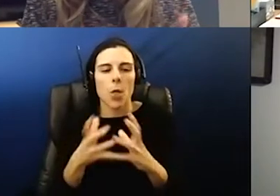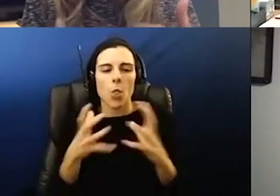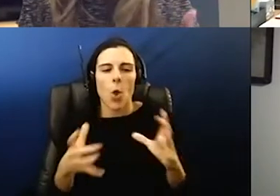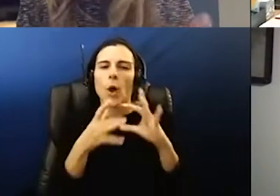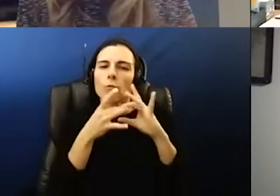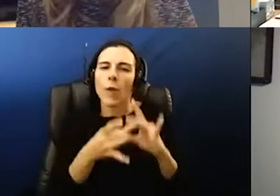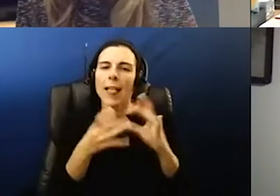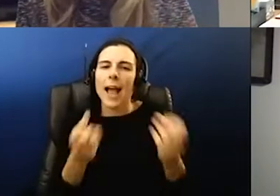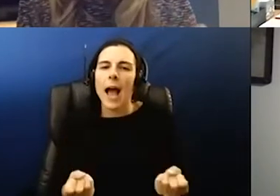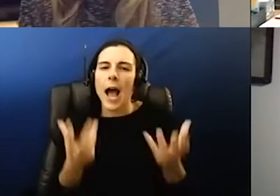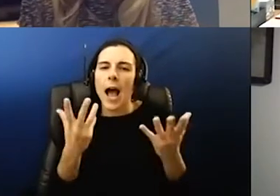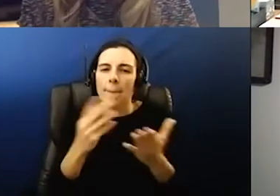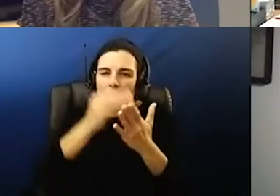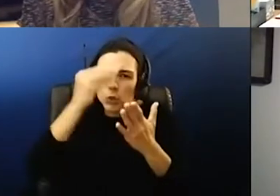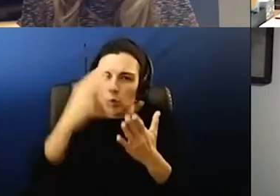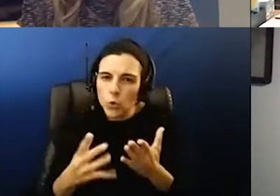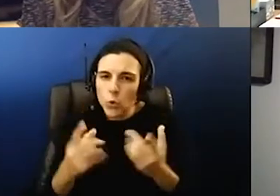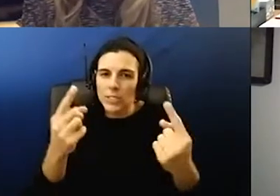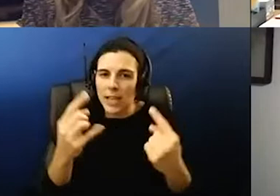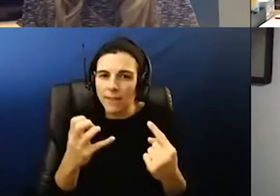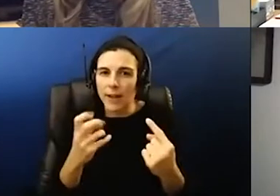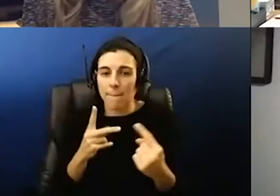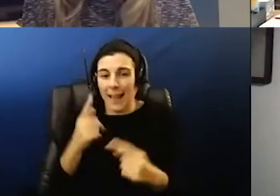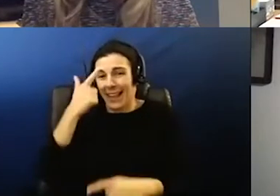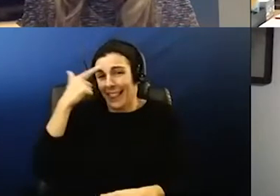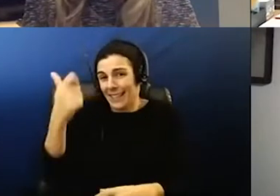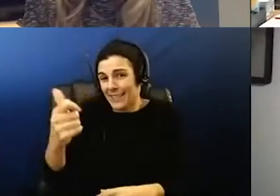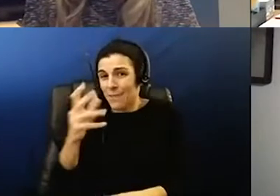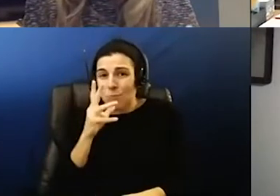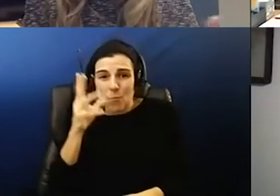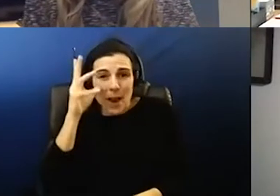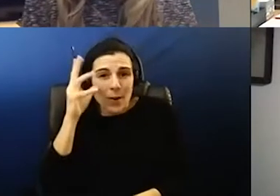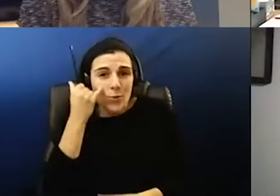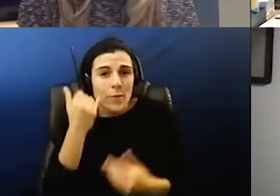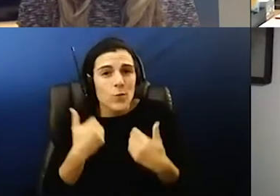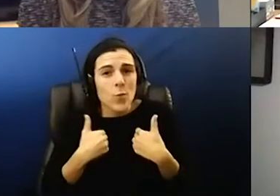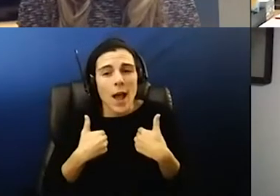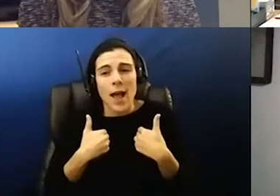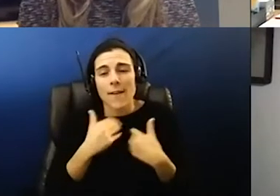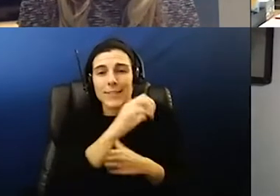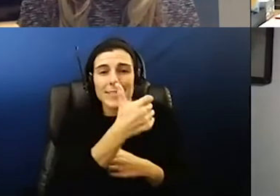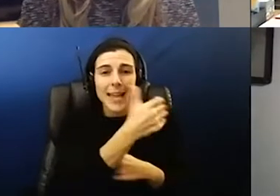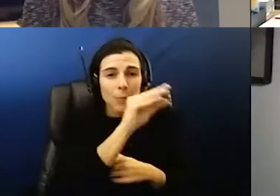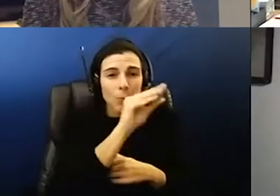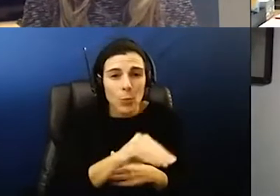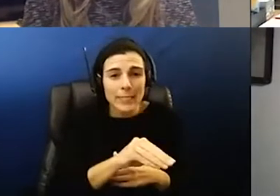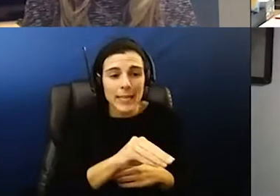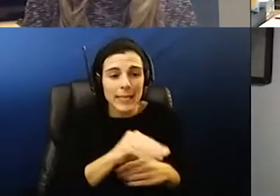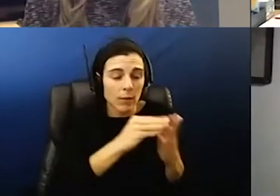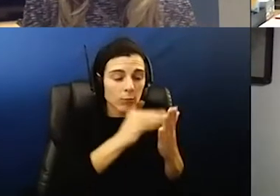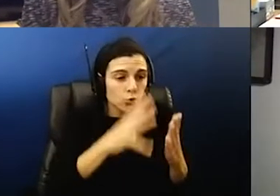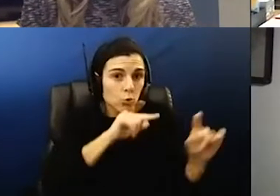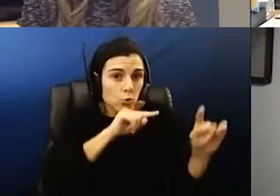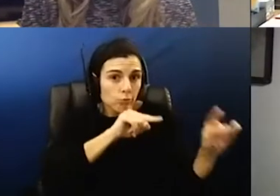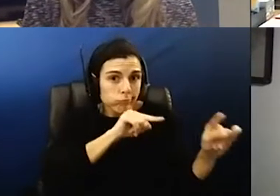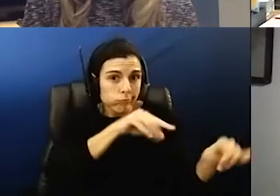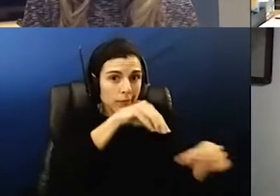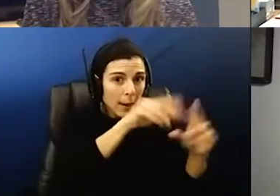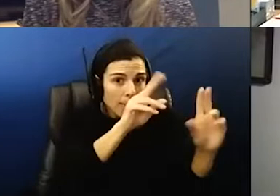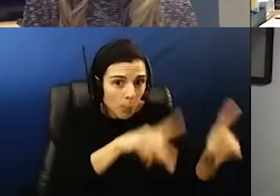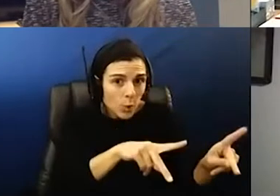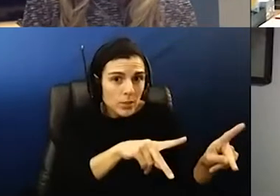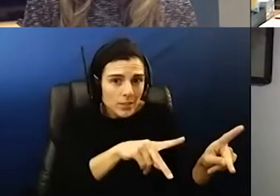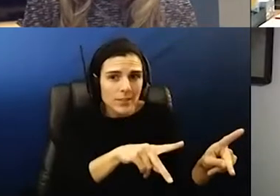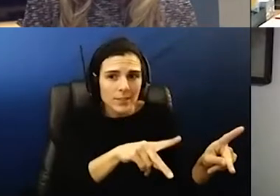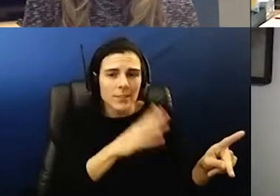have come back and that's up to the parents so at a school where you have only 10 percent of kids in person it's